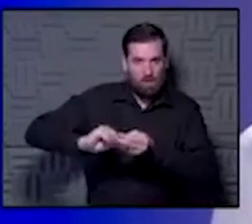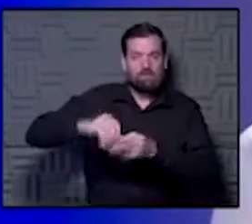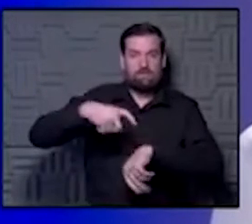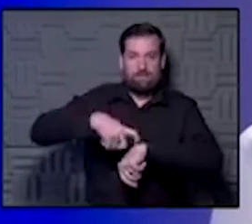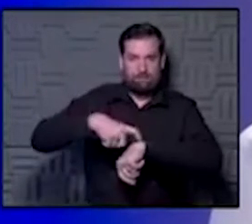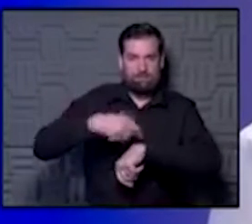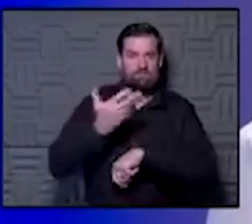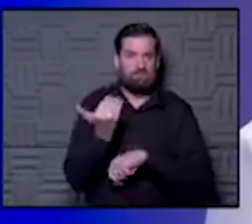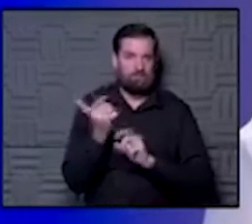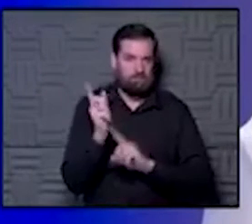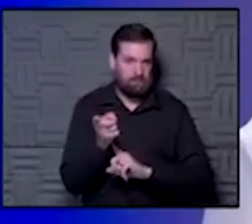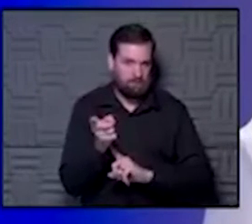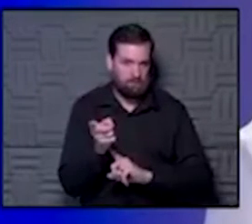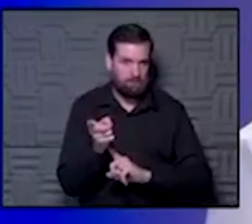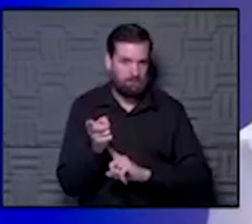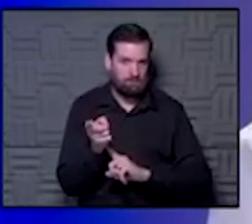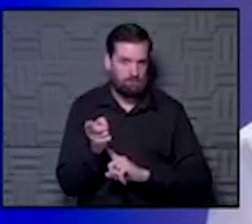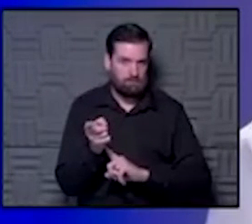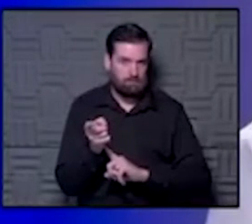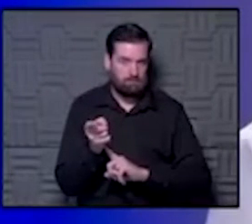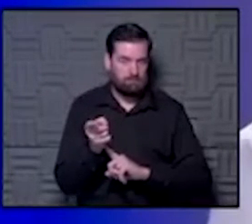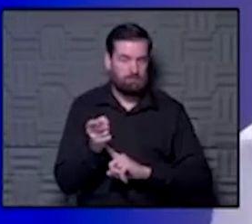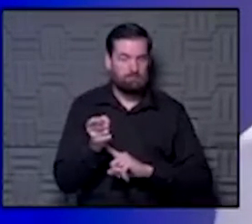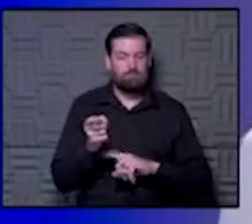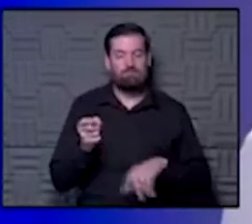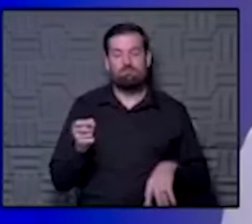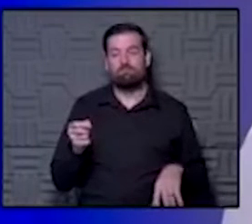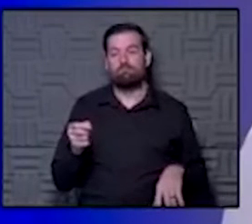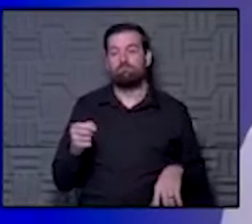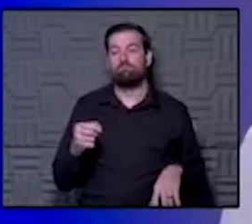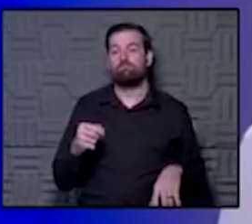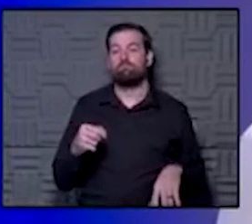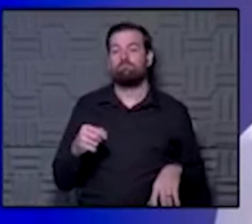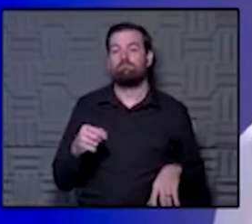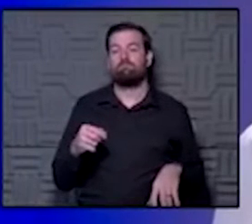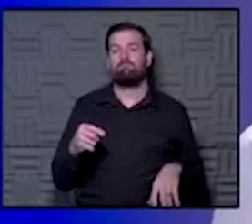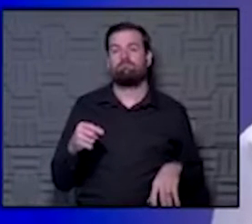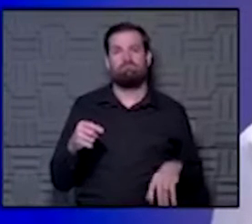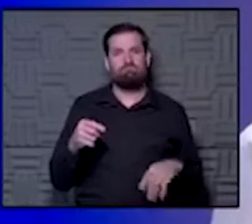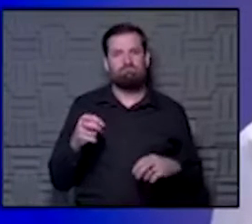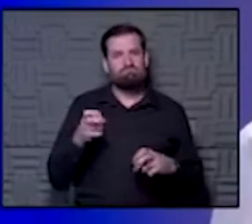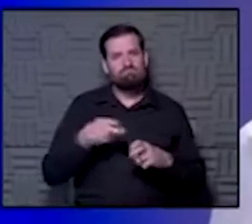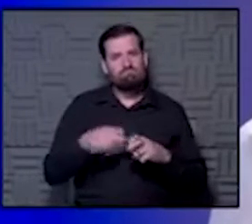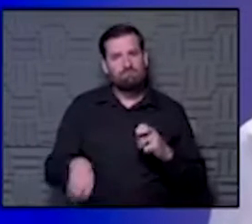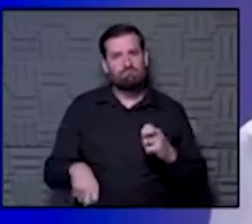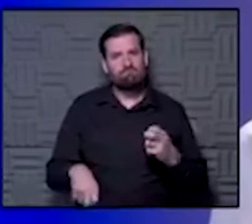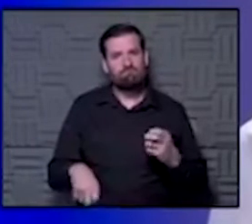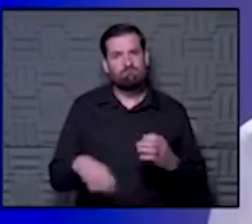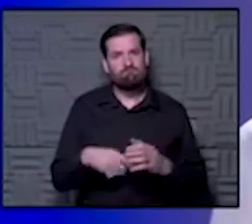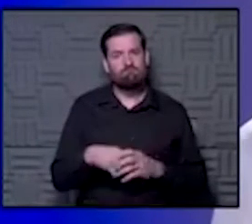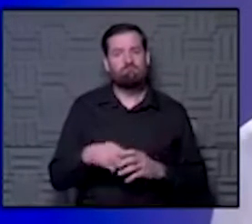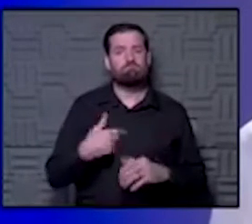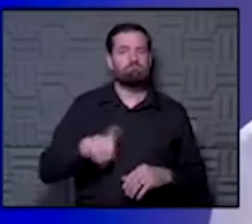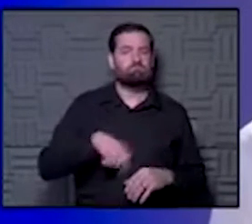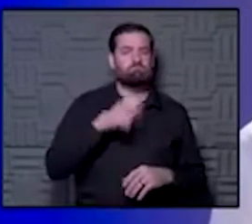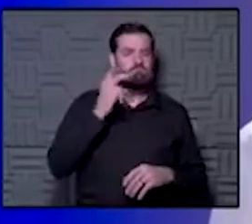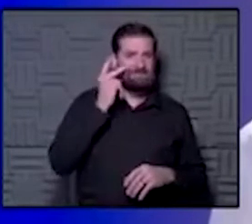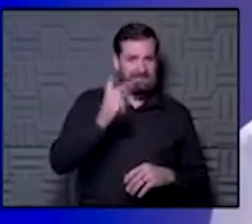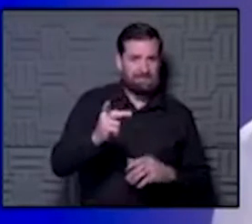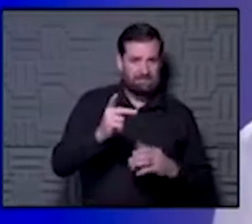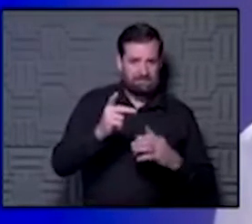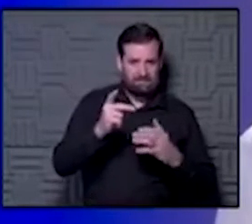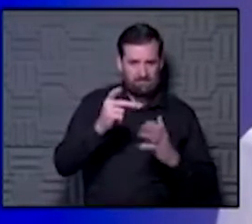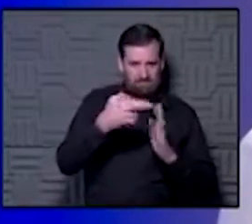of 15 minutes of close contact of six feet or less. I think it is difficult because we have seen that guidance has changed,